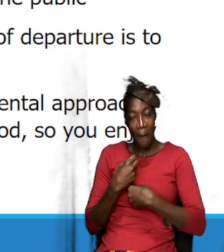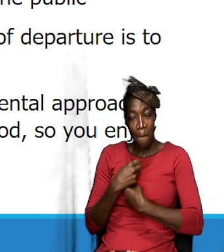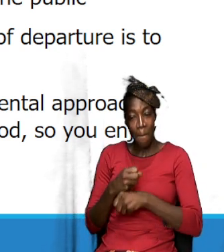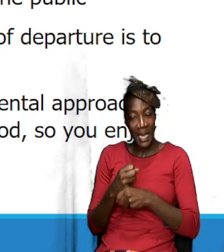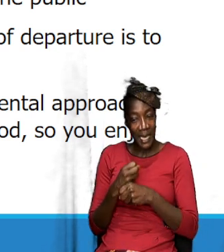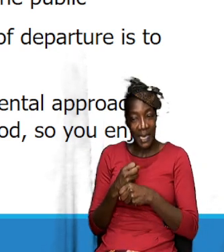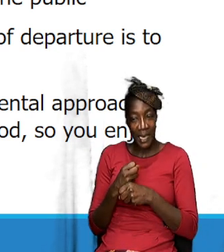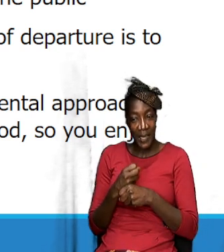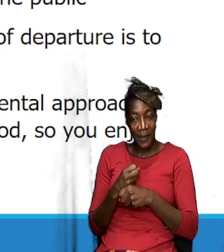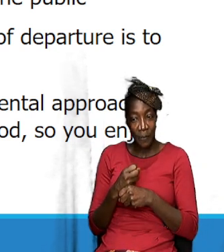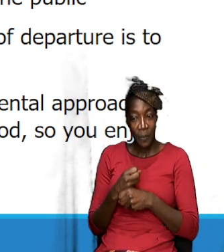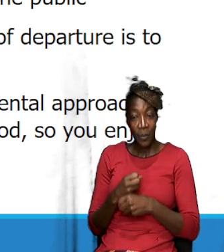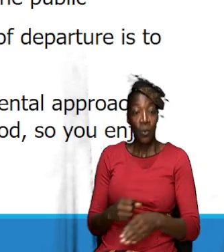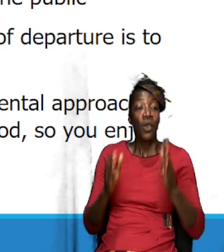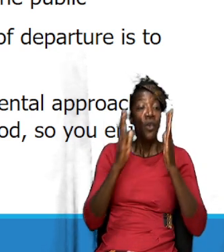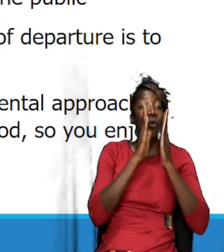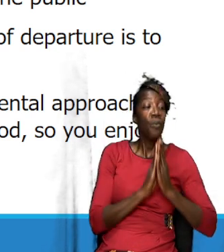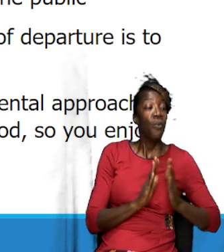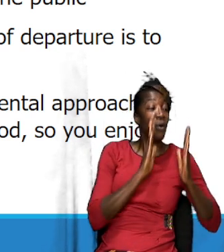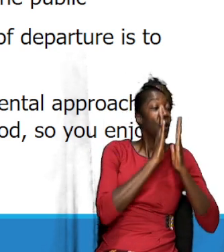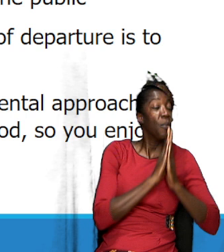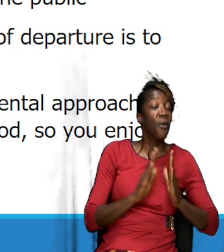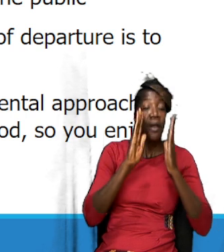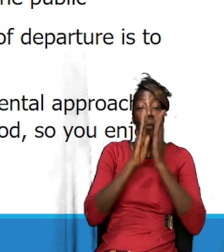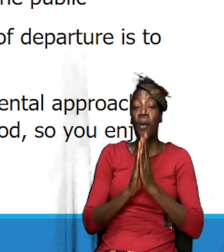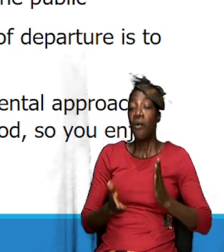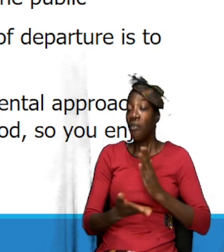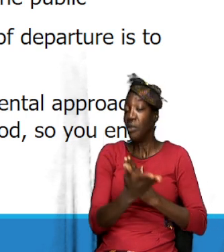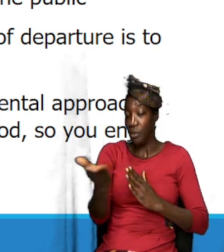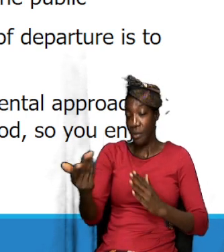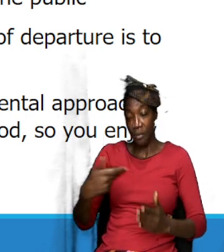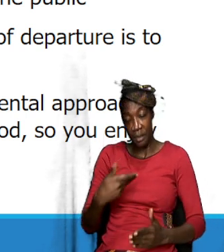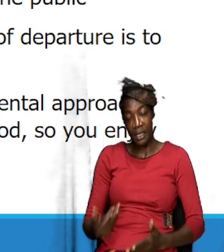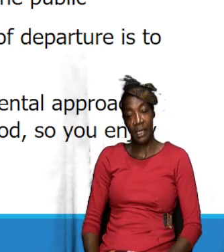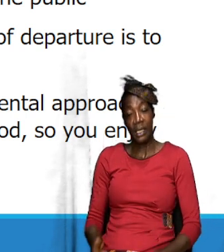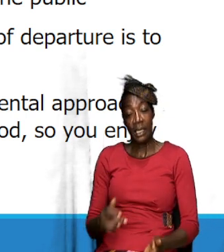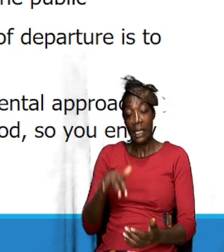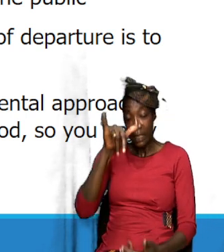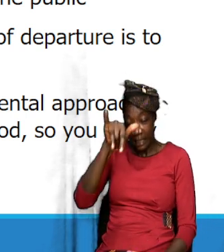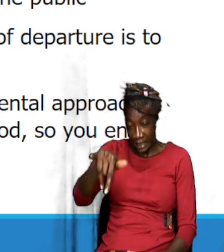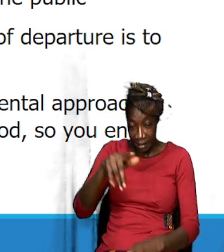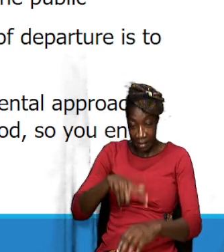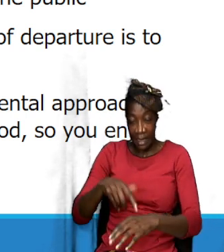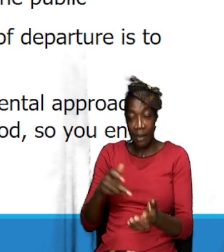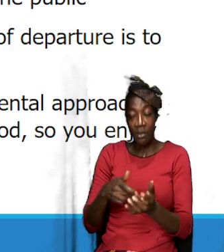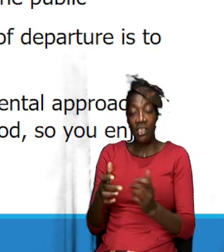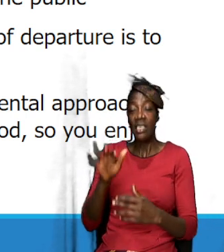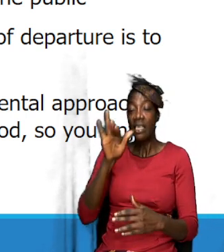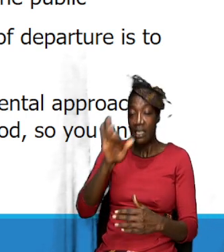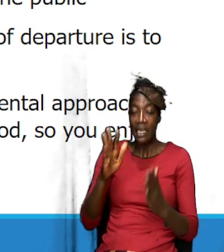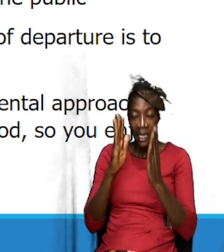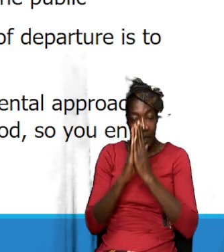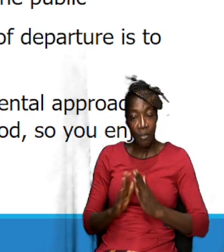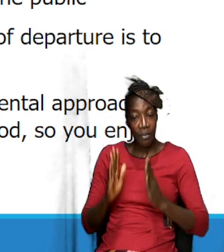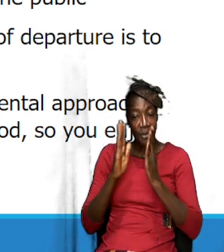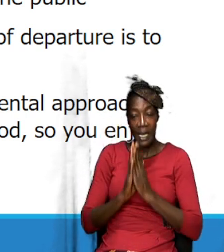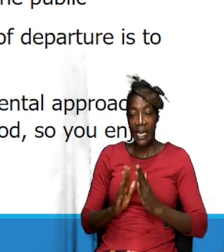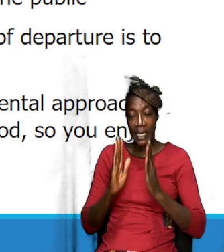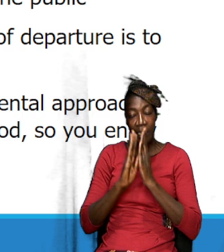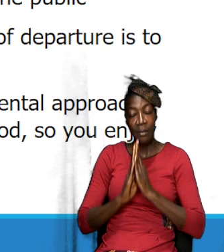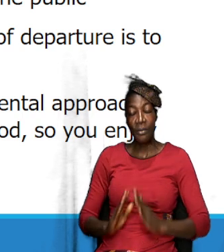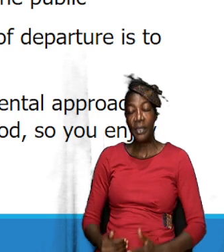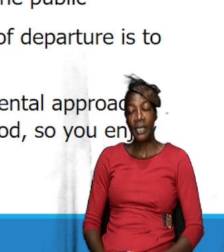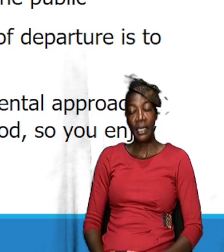intercession for the saints so even at this time Jesus is still making intercession and he's still